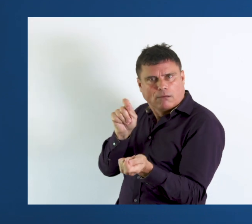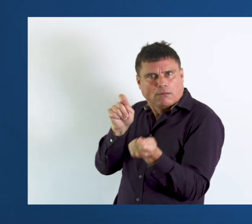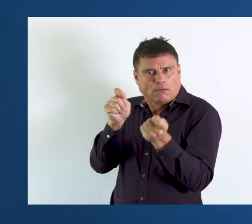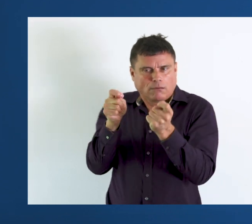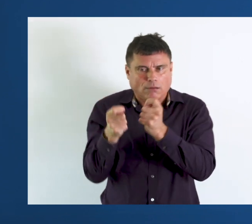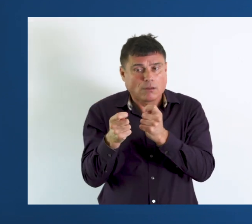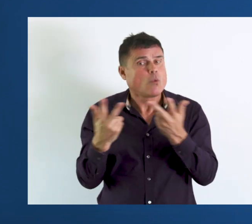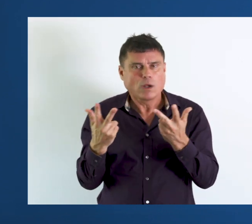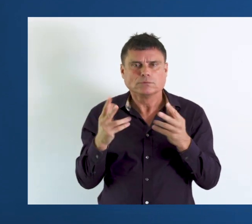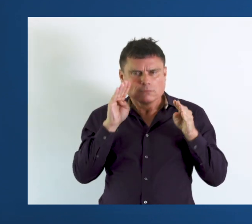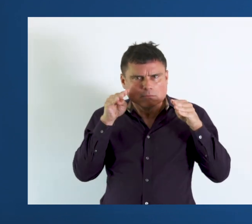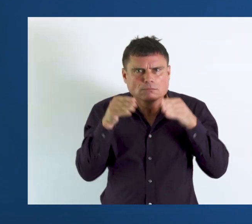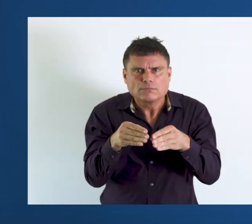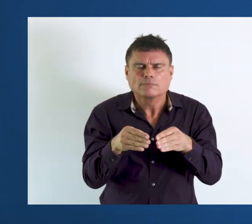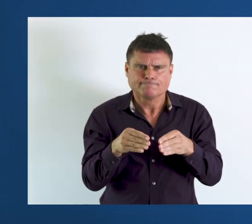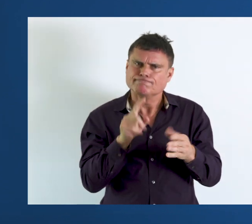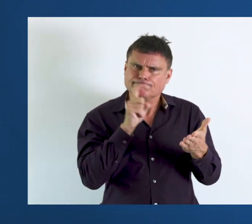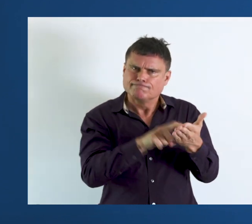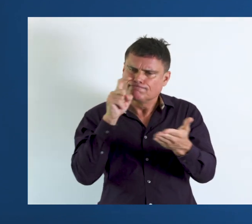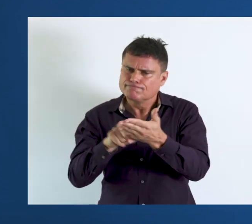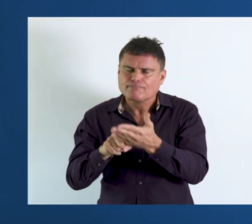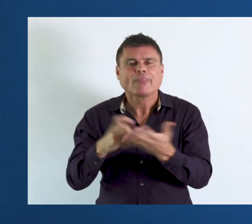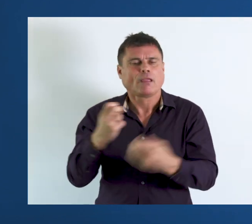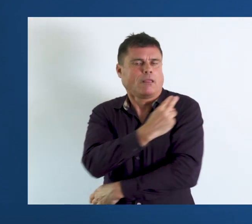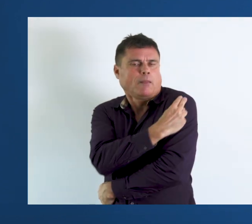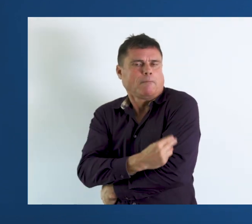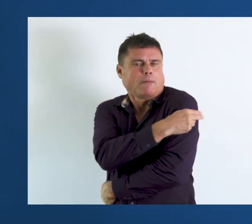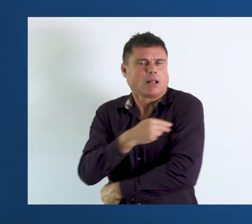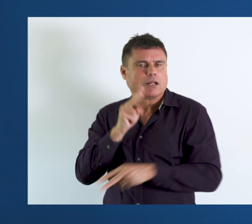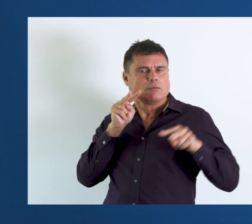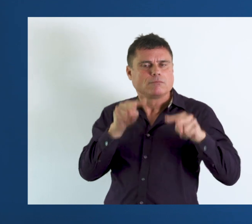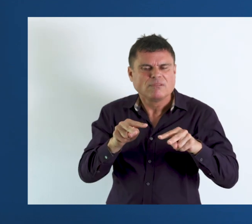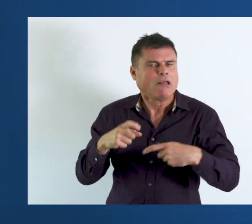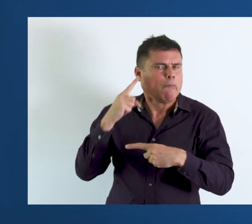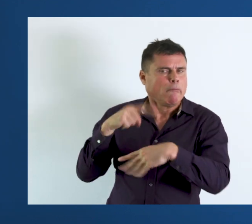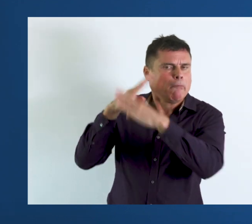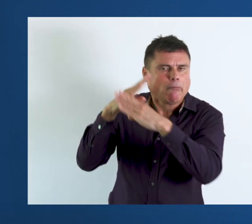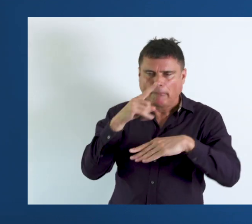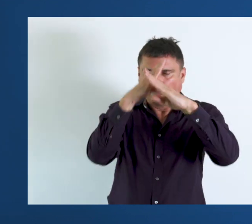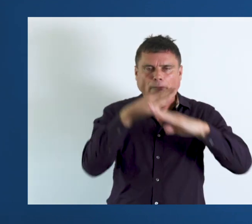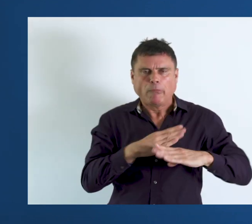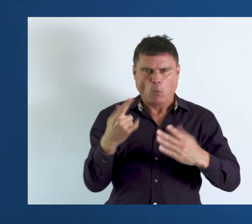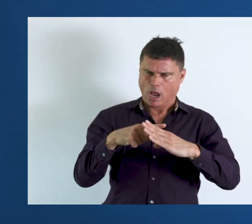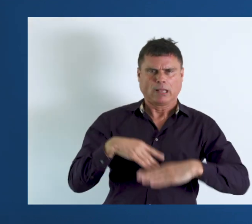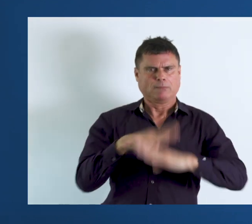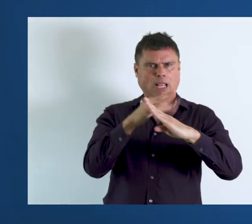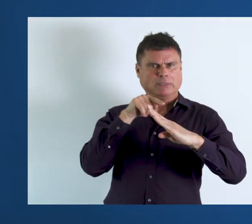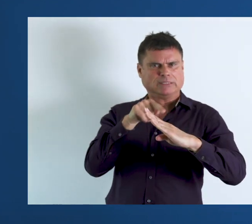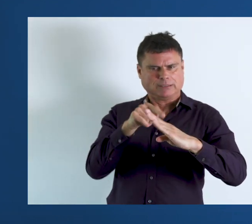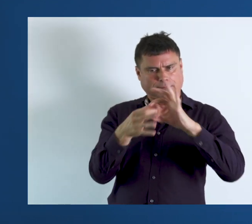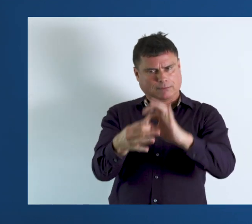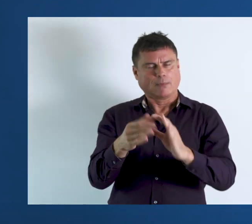The focus has been on identifying the medical conditions and the impairments affecting persons with